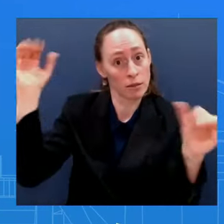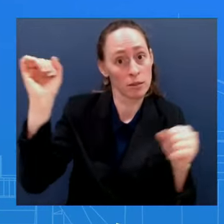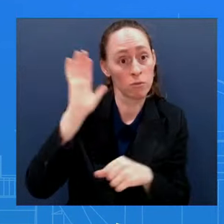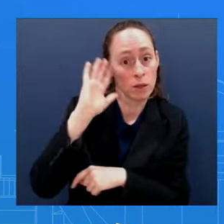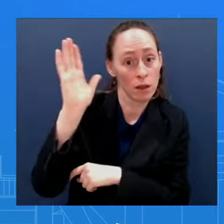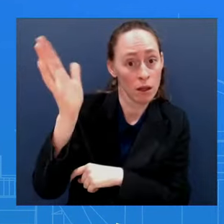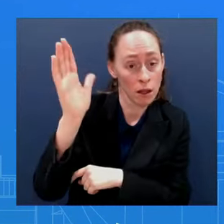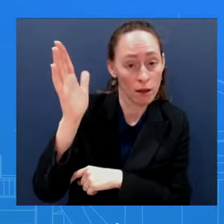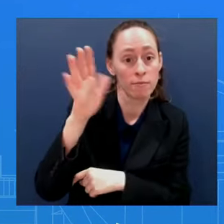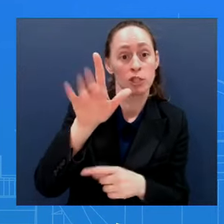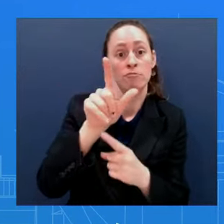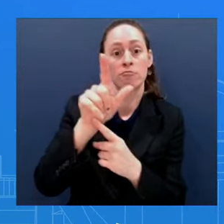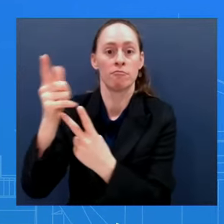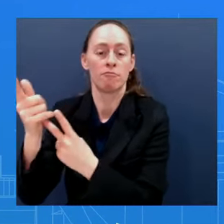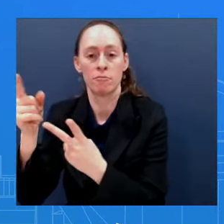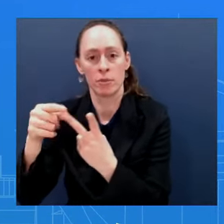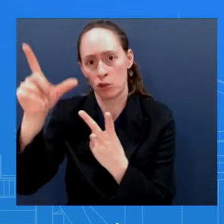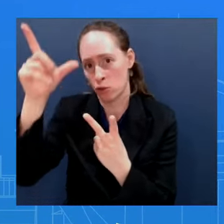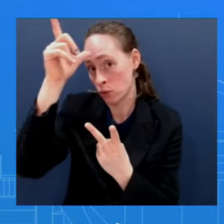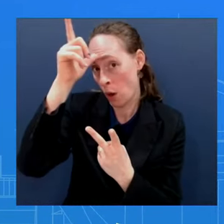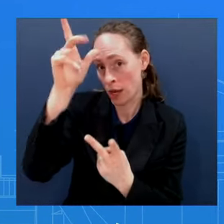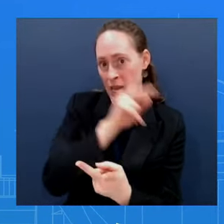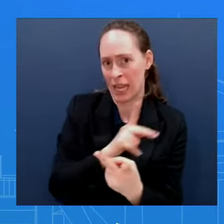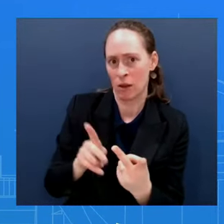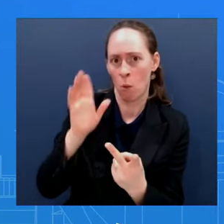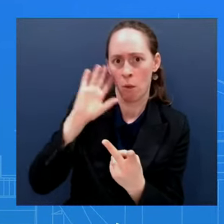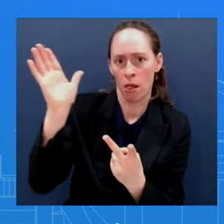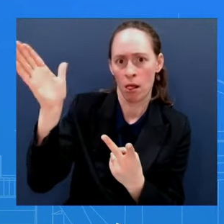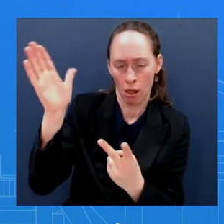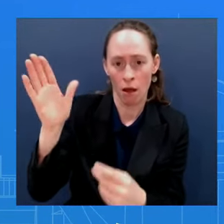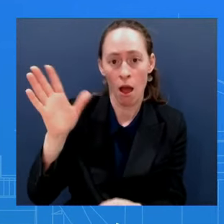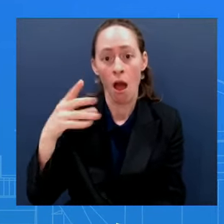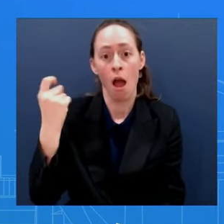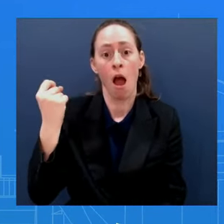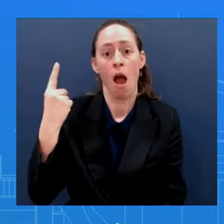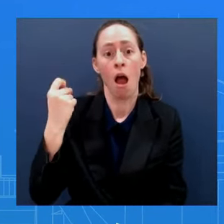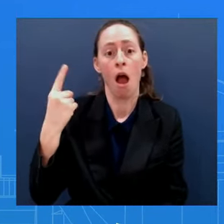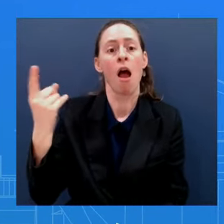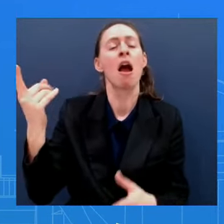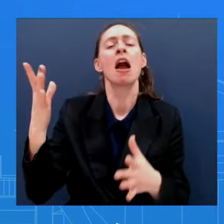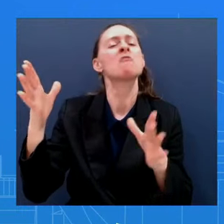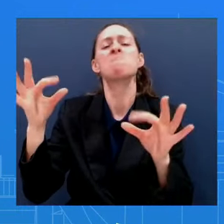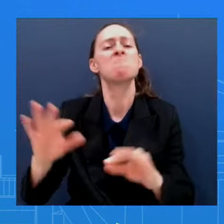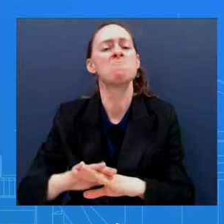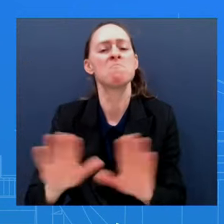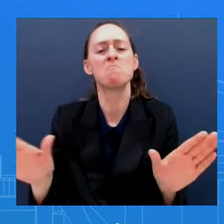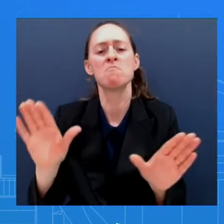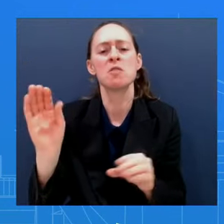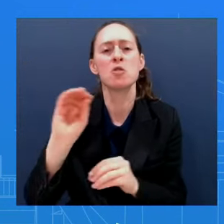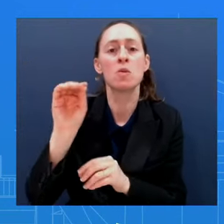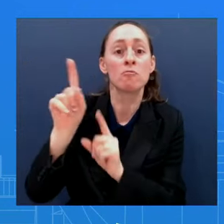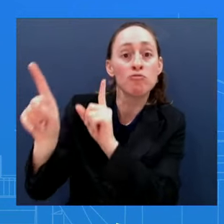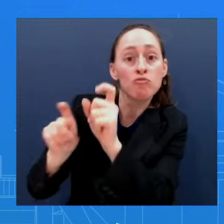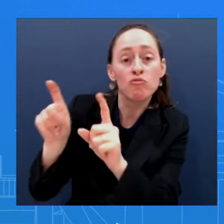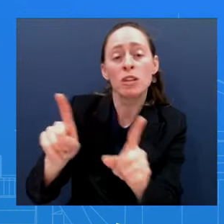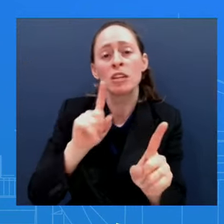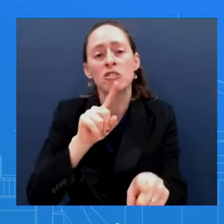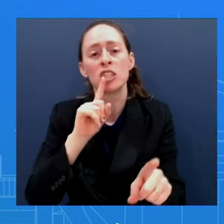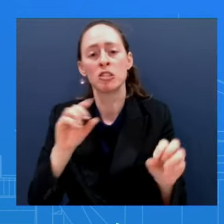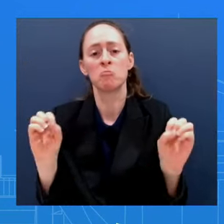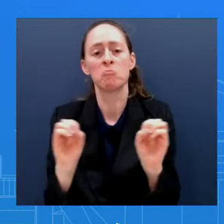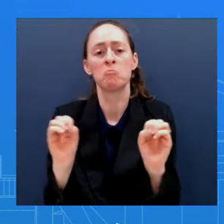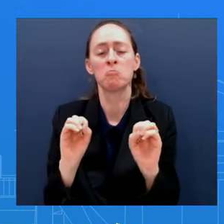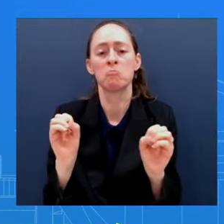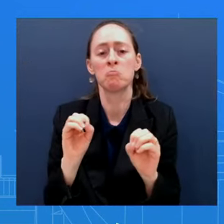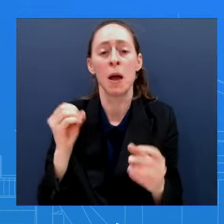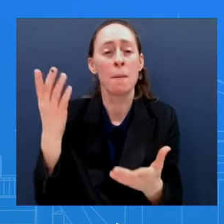every trip, not every visit with a foreign leader has a press conference component As I've stated, King Abdullah has been here